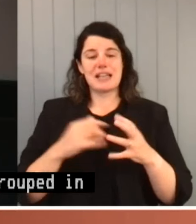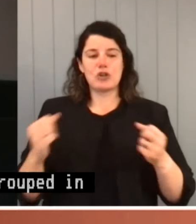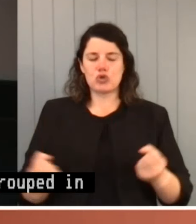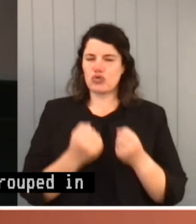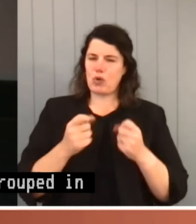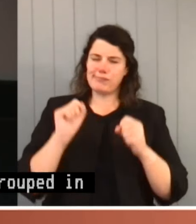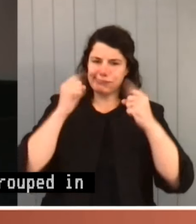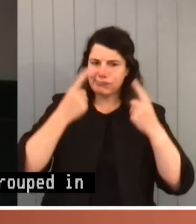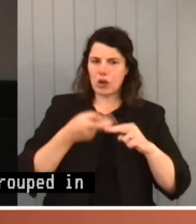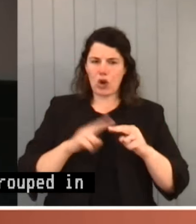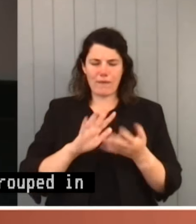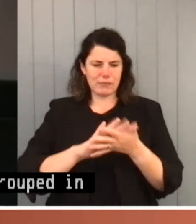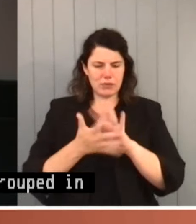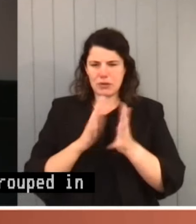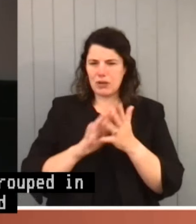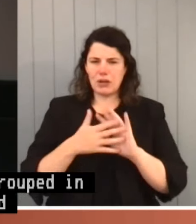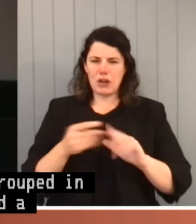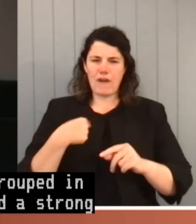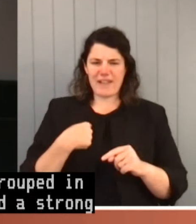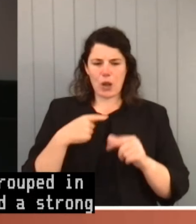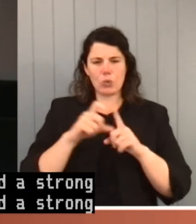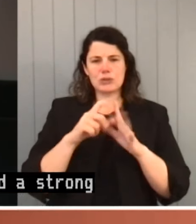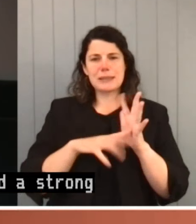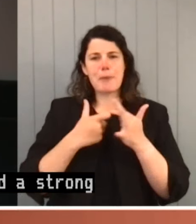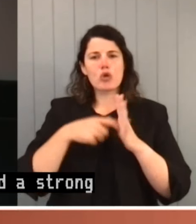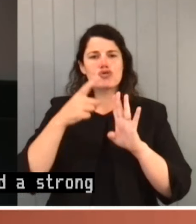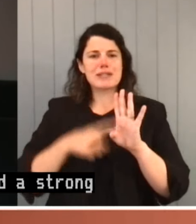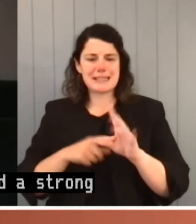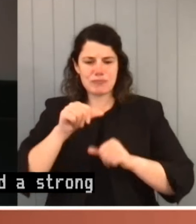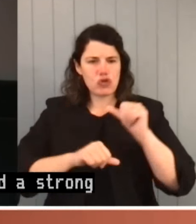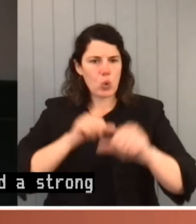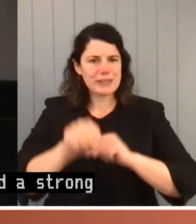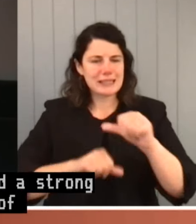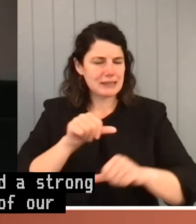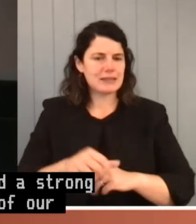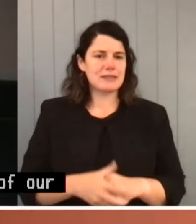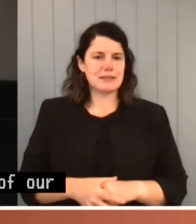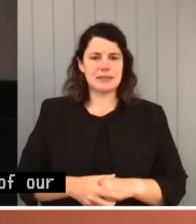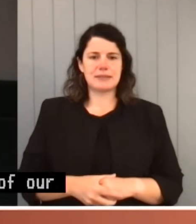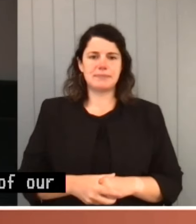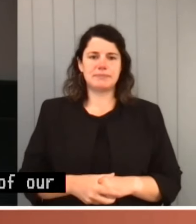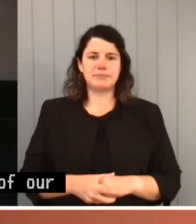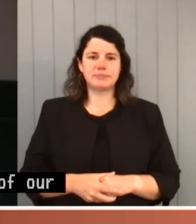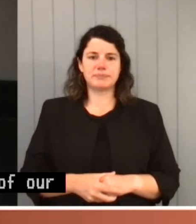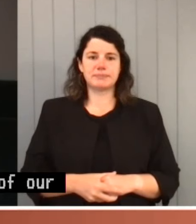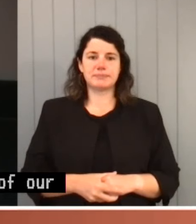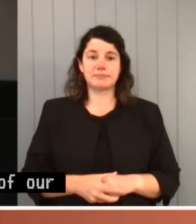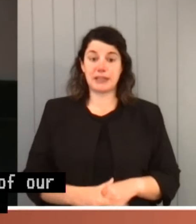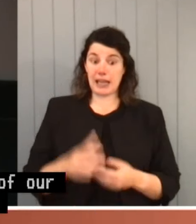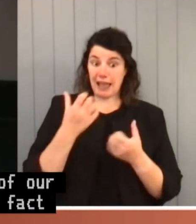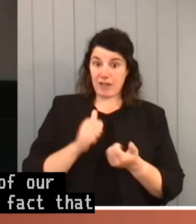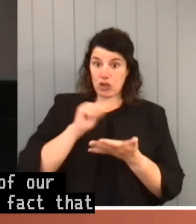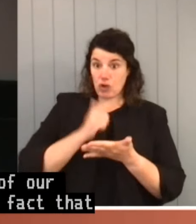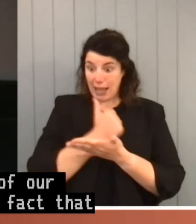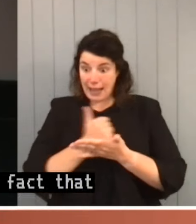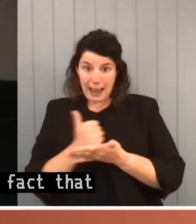reality of our democracy at work. And the fact that having the numbers does not equate to good government.